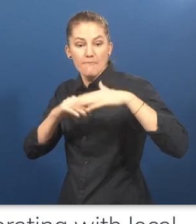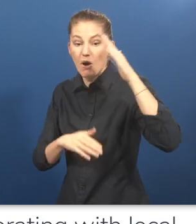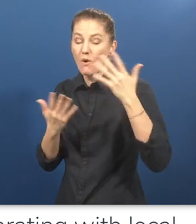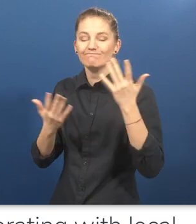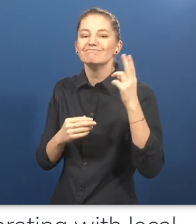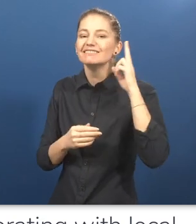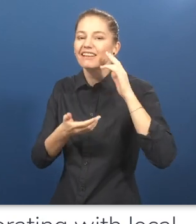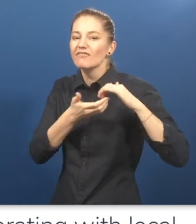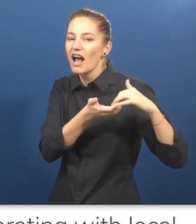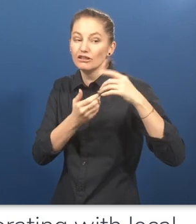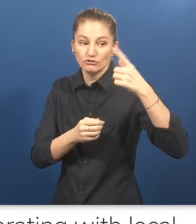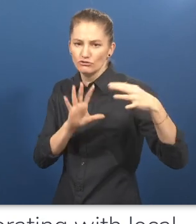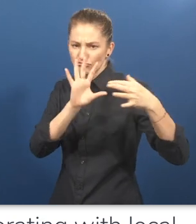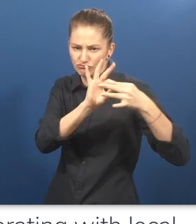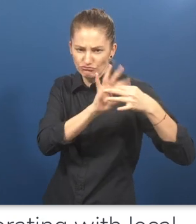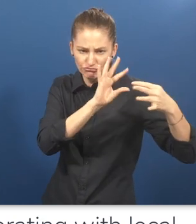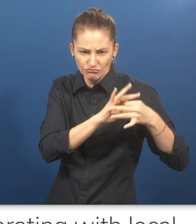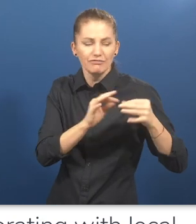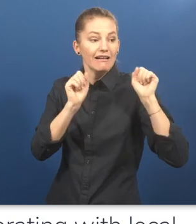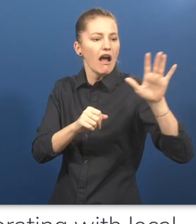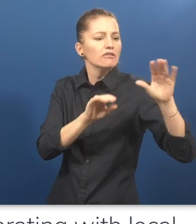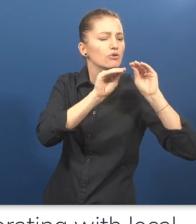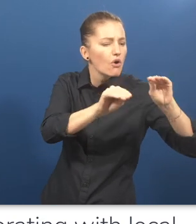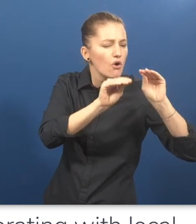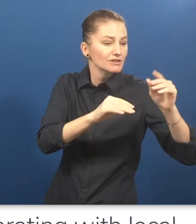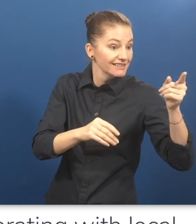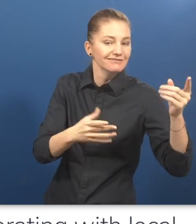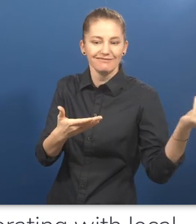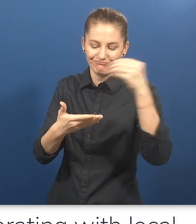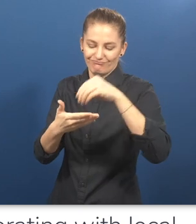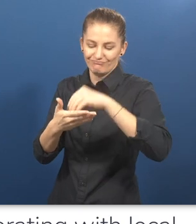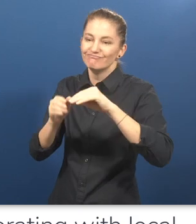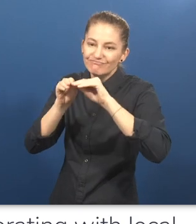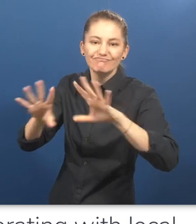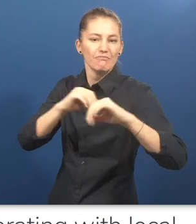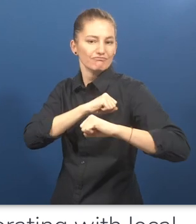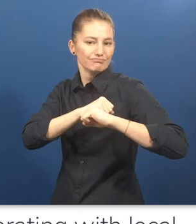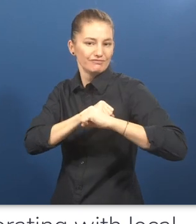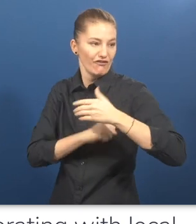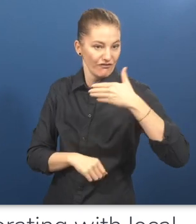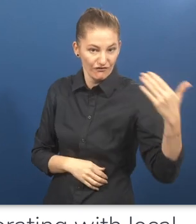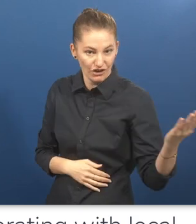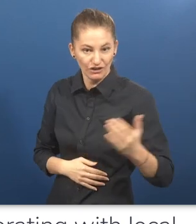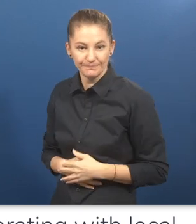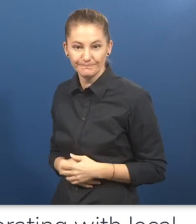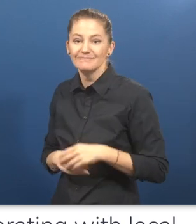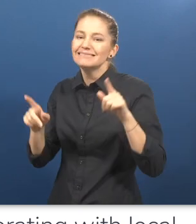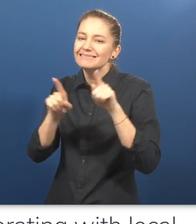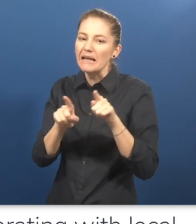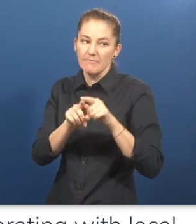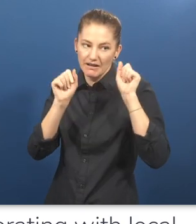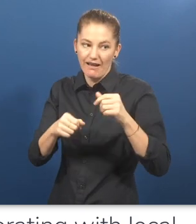local sign language classes to our users that are close to them for free. That increases the local deaf associations